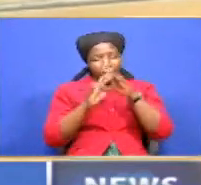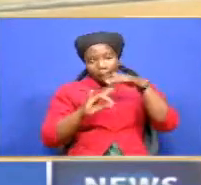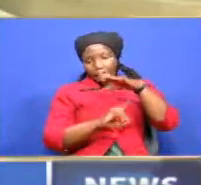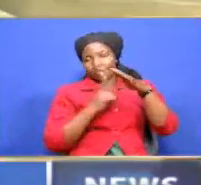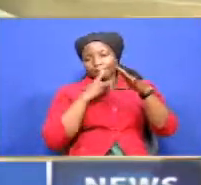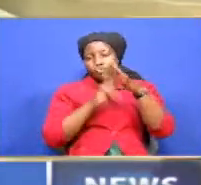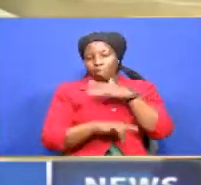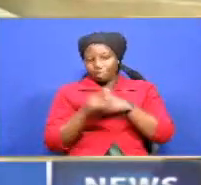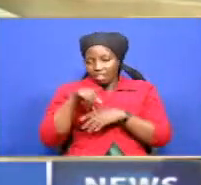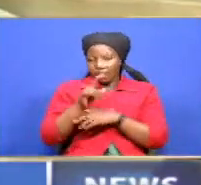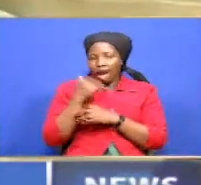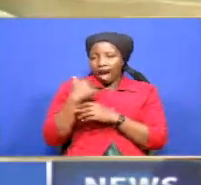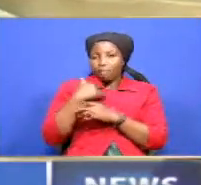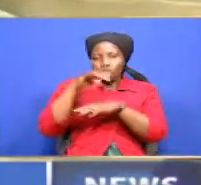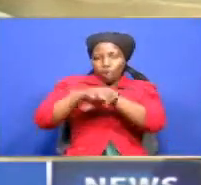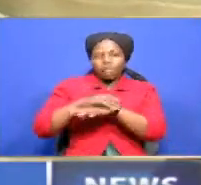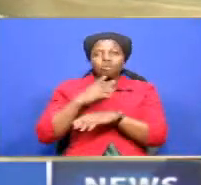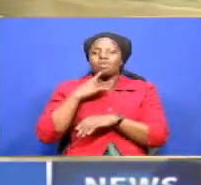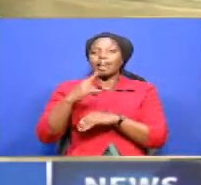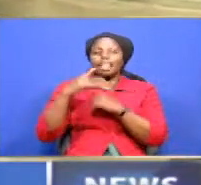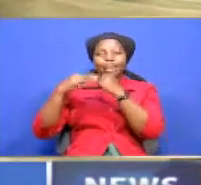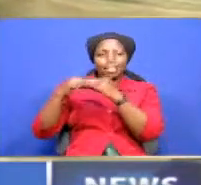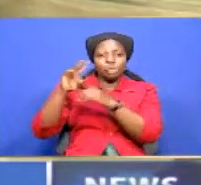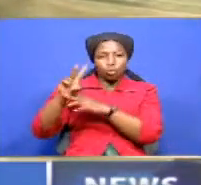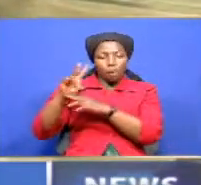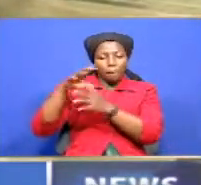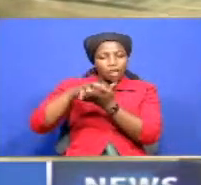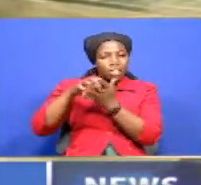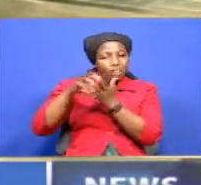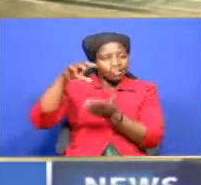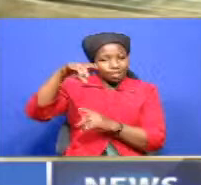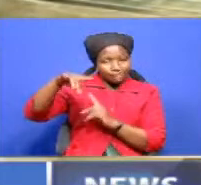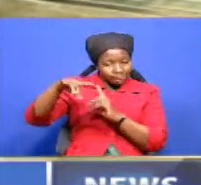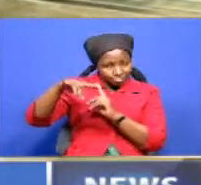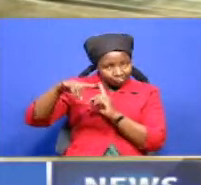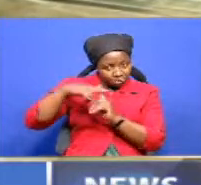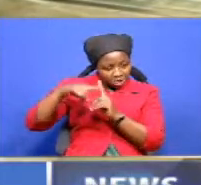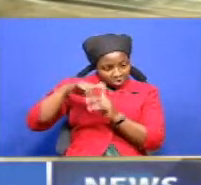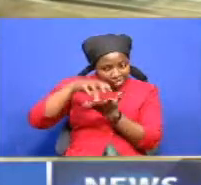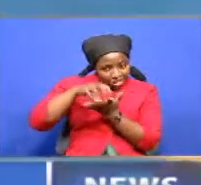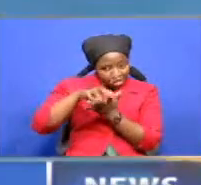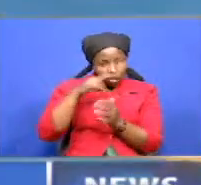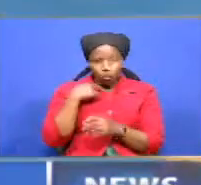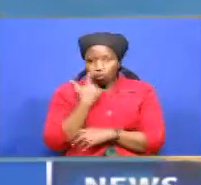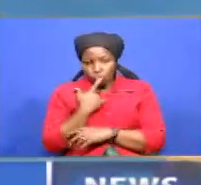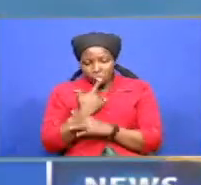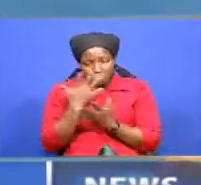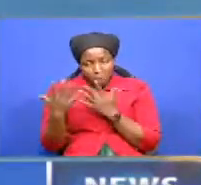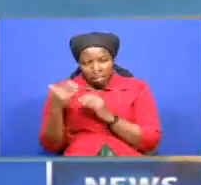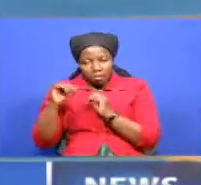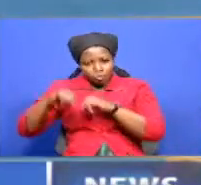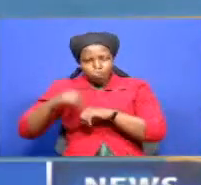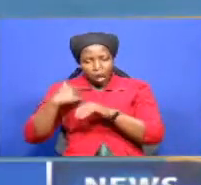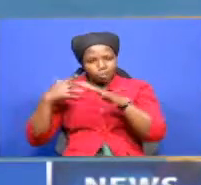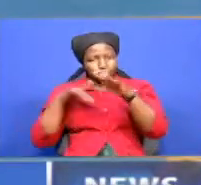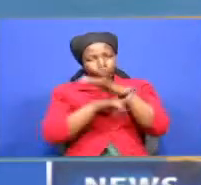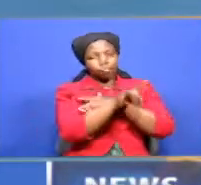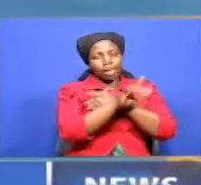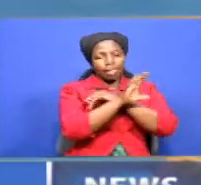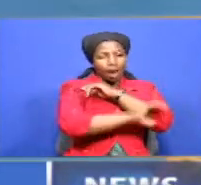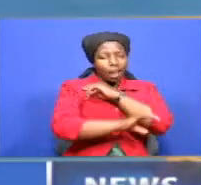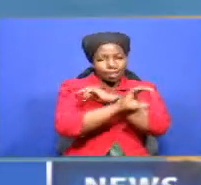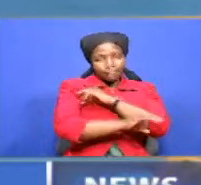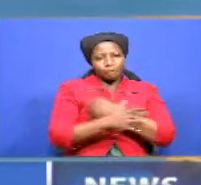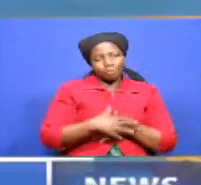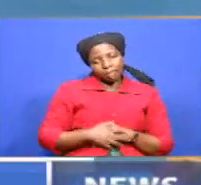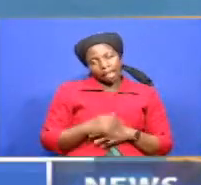had intercepted over 182 positive cases that could have penetrated into the country. What would have happened had